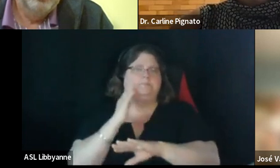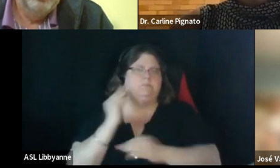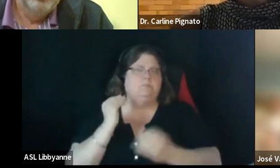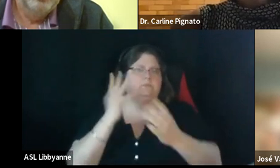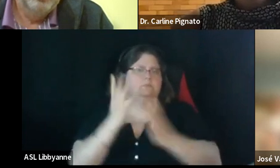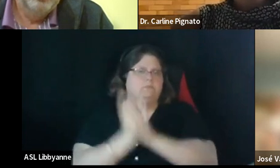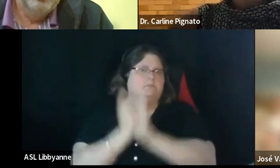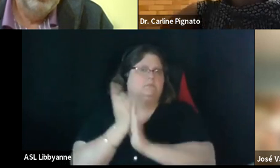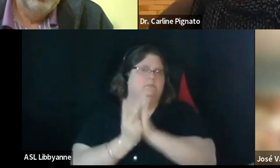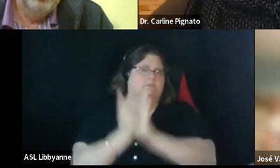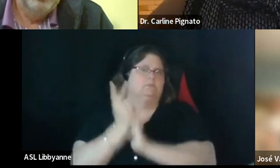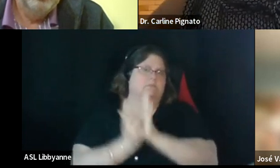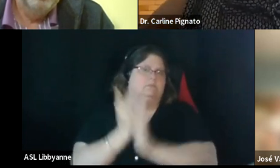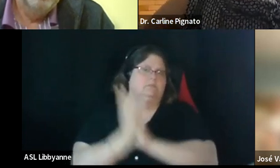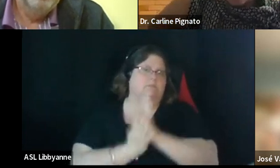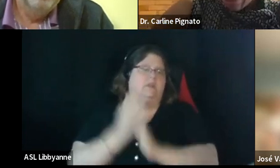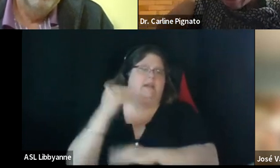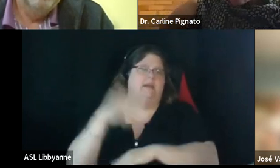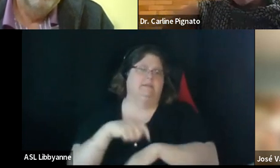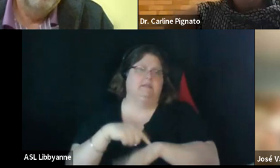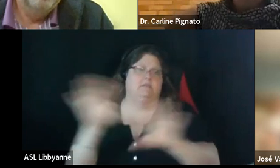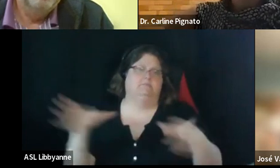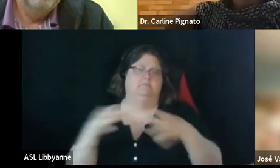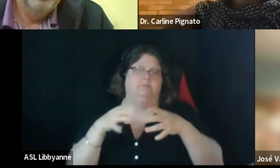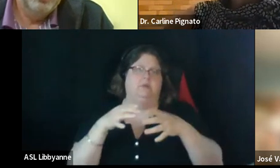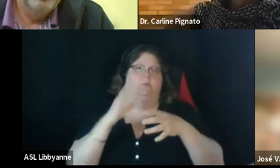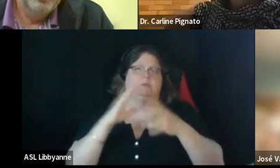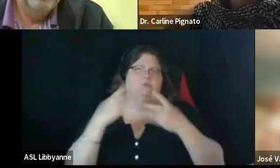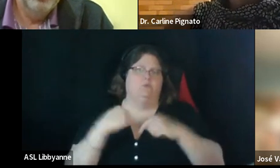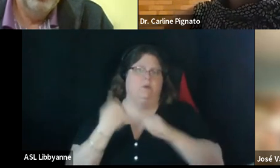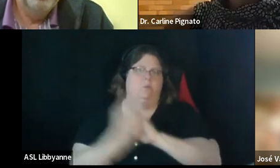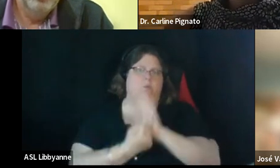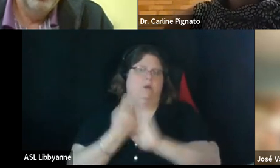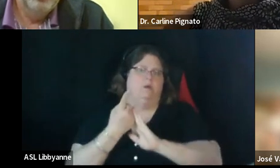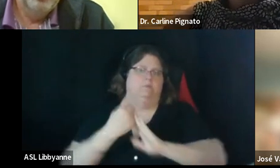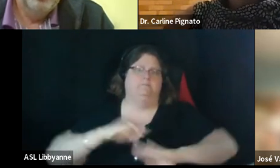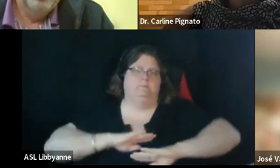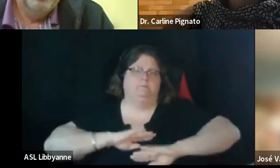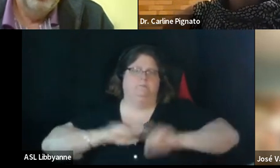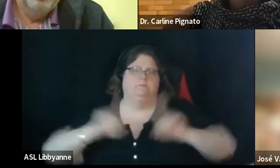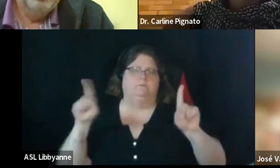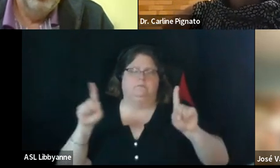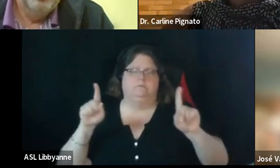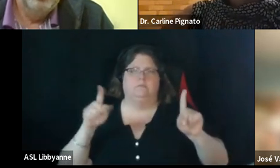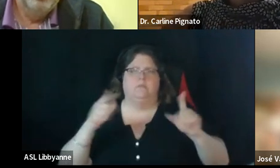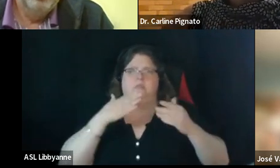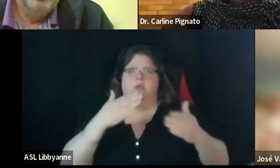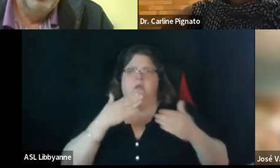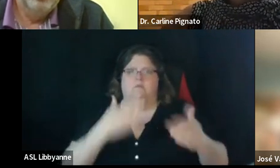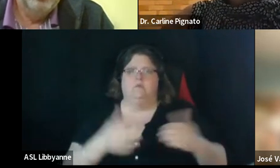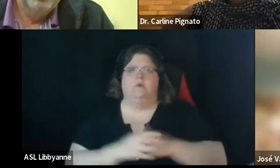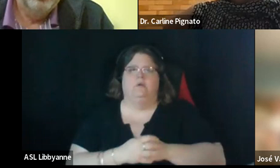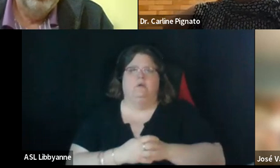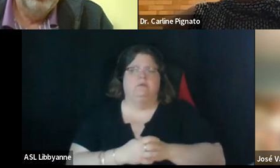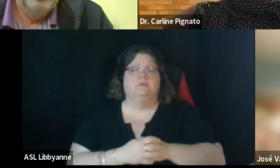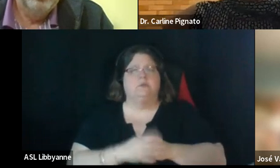and we'll try to keep to the hour the next time we're together but this was really useful so i'm very thankful um okay so let i will entertain